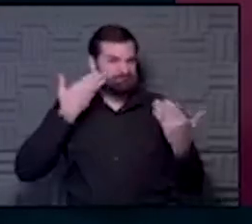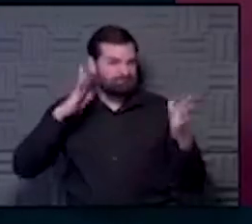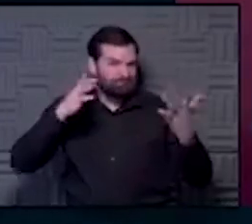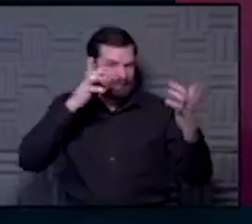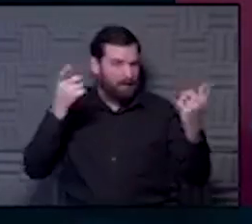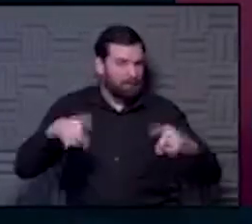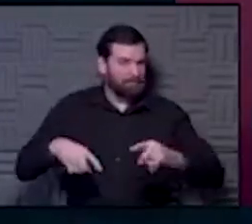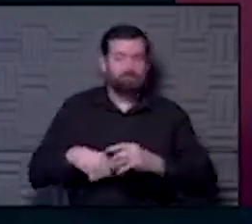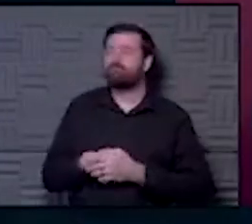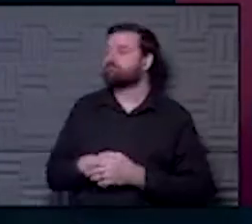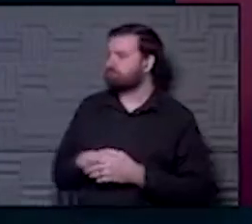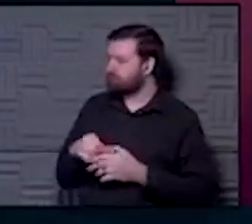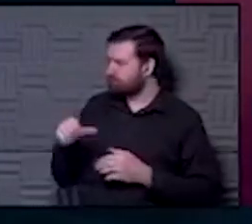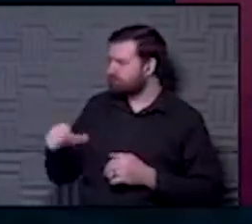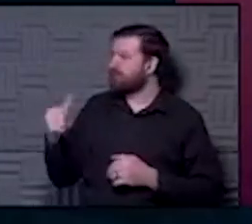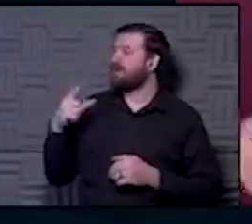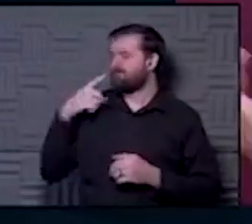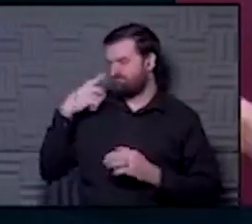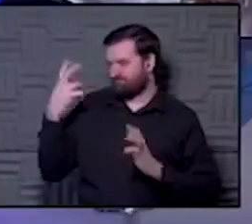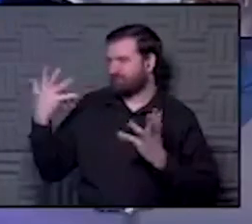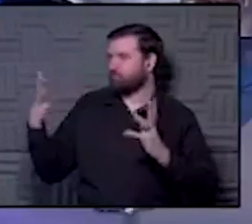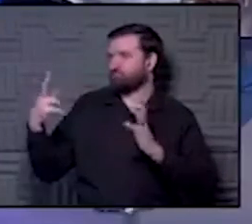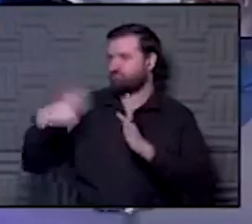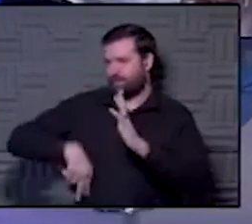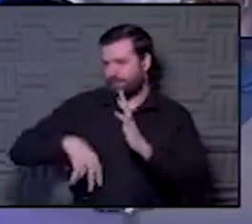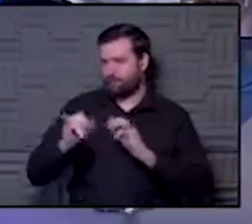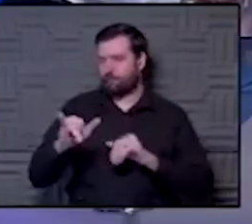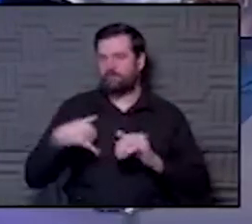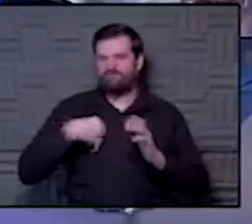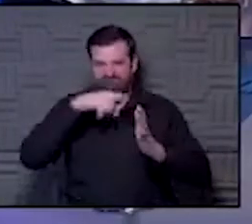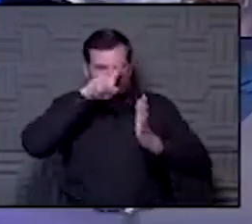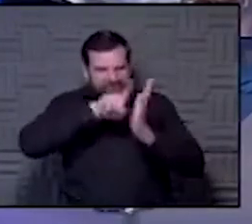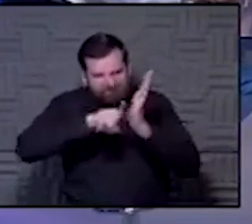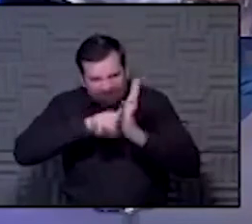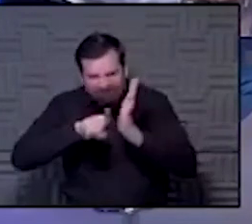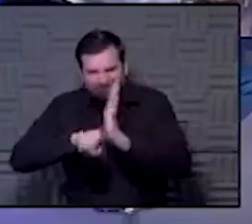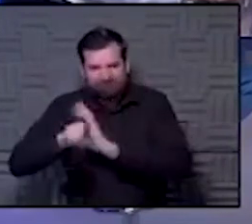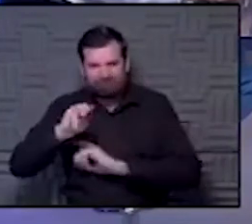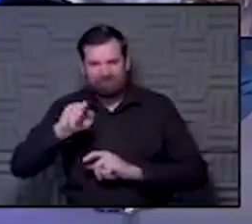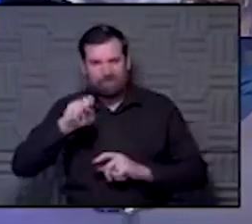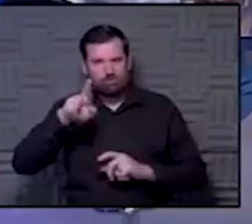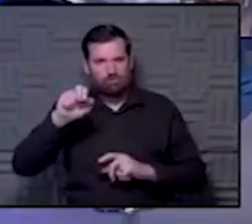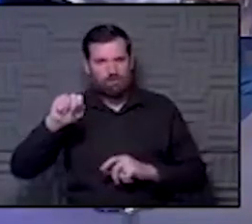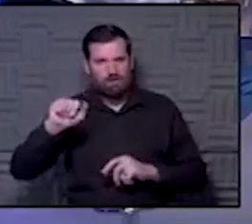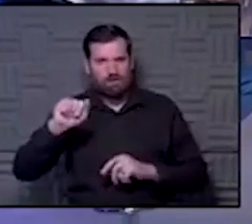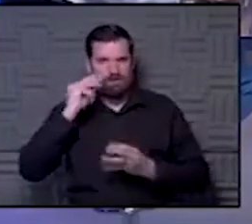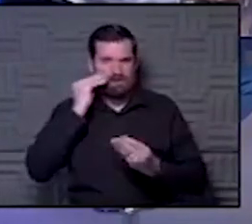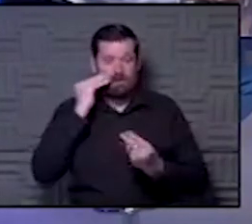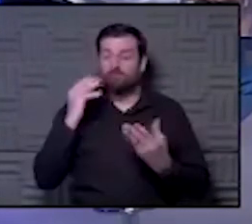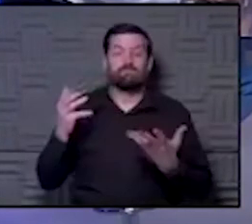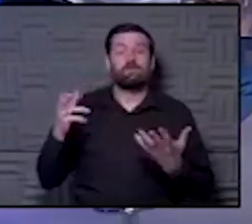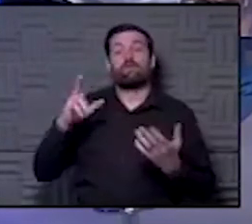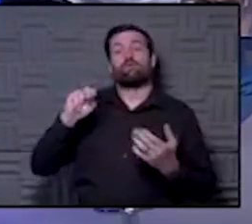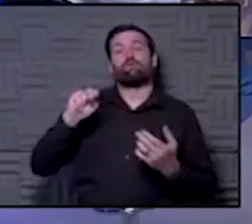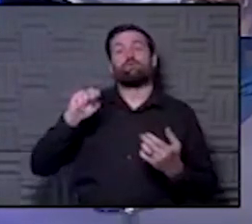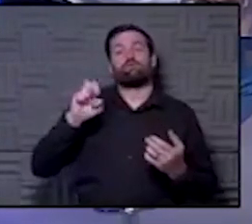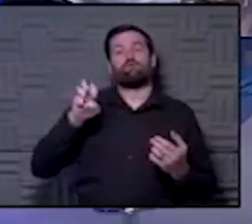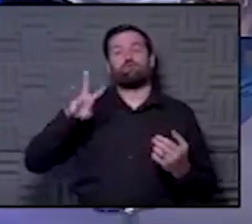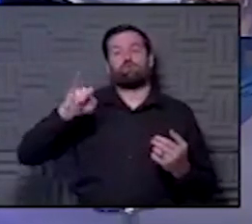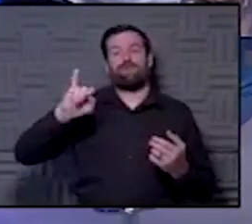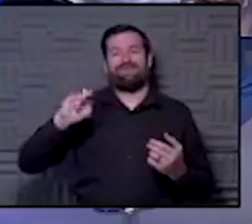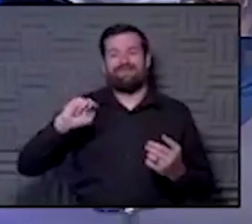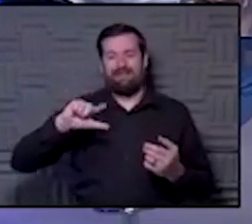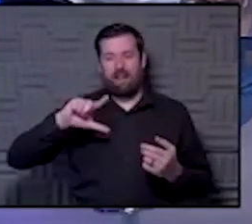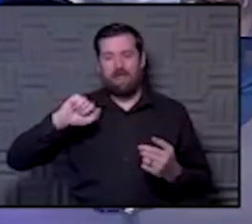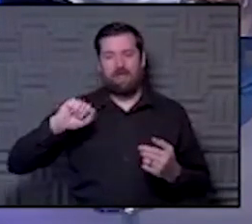thought, I read that as well, and I didn't really dig into the Moderna data, although it was published recently in the New England Journal of Medicine. came out on December 31st, just to